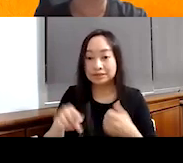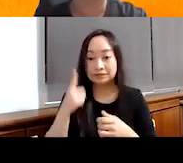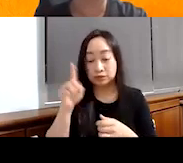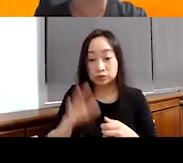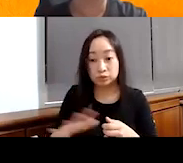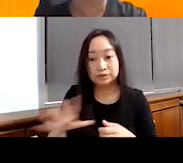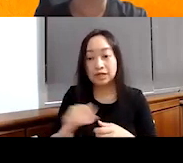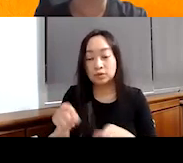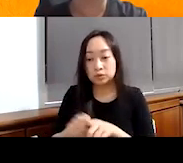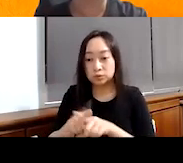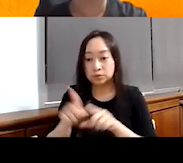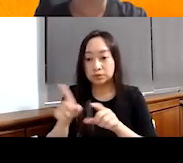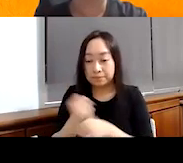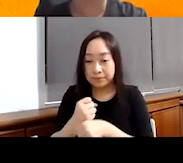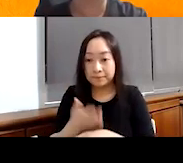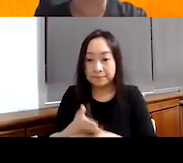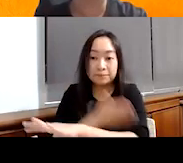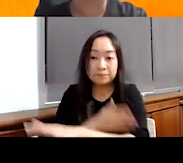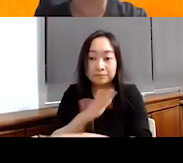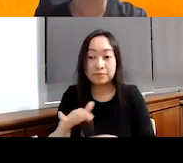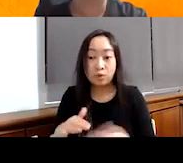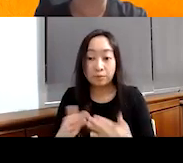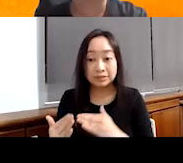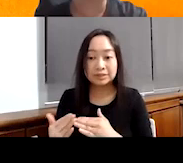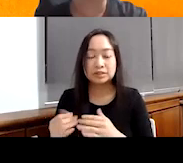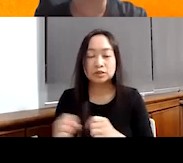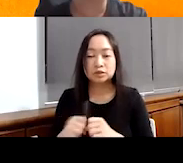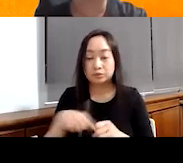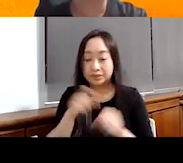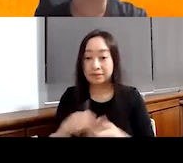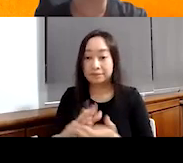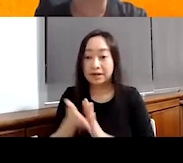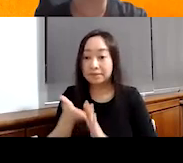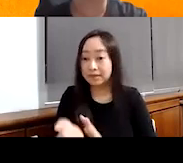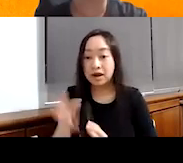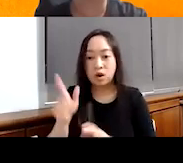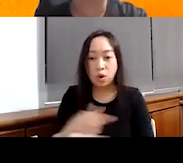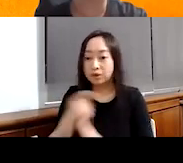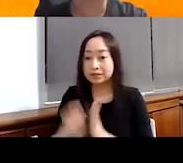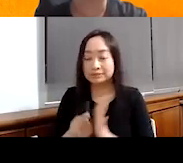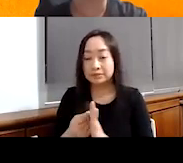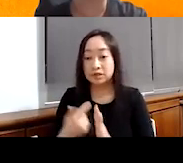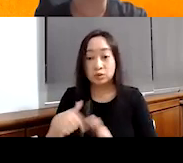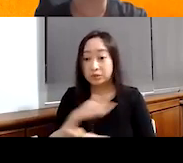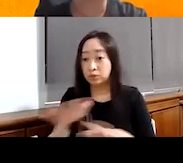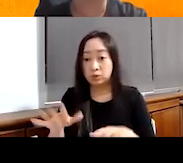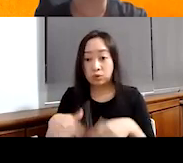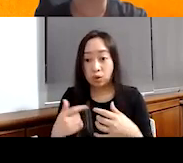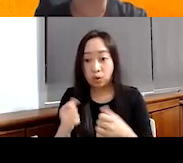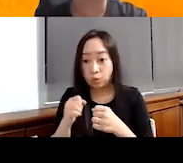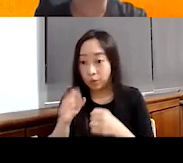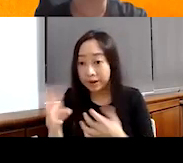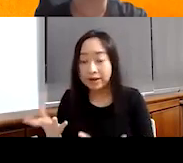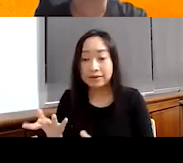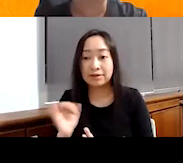also make enhancements to the community. And so we, we can be there for the longterm and, and we don't go away, you know,